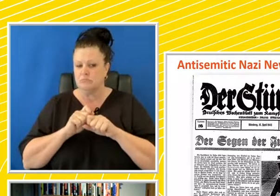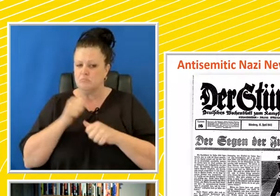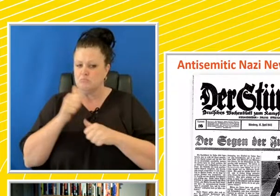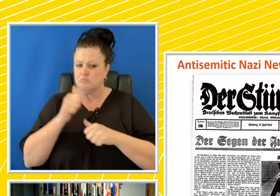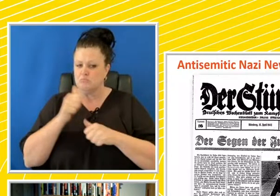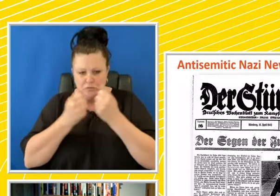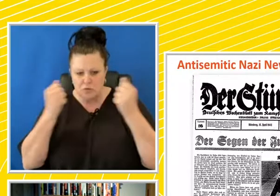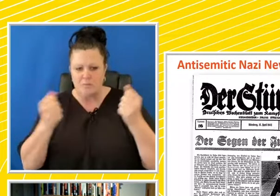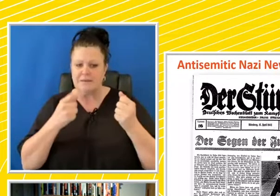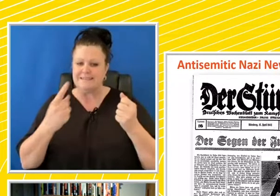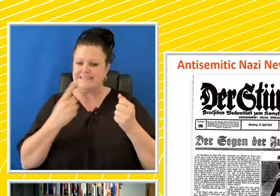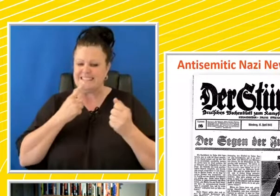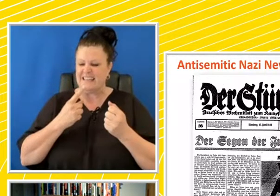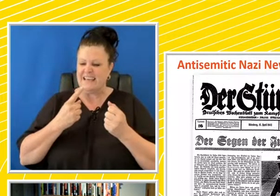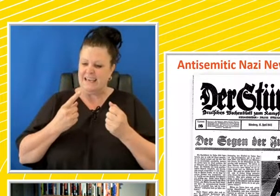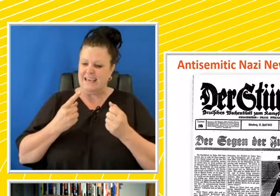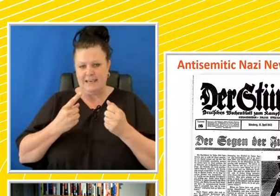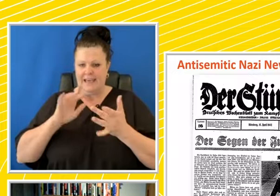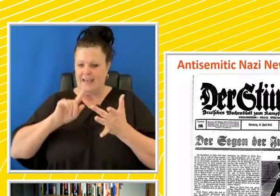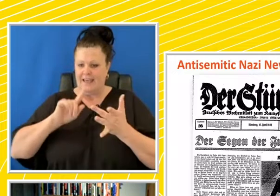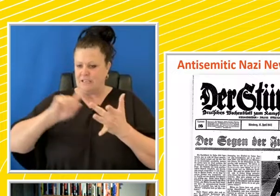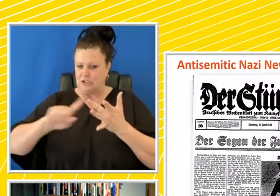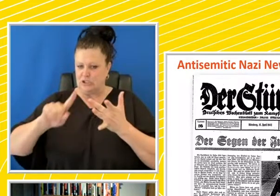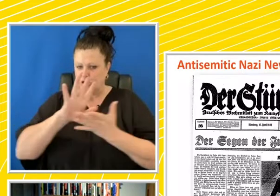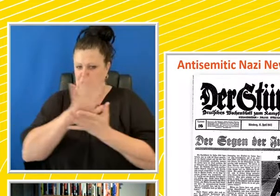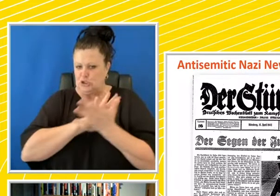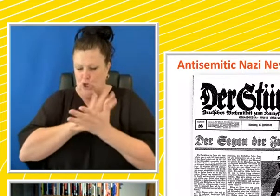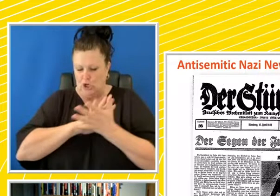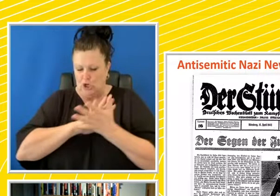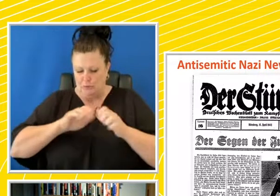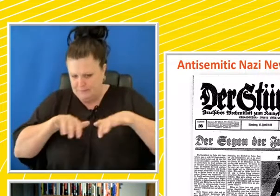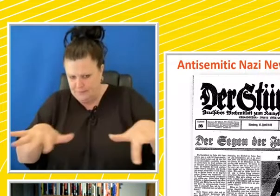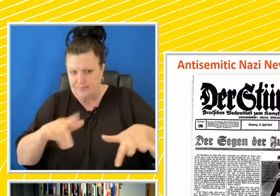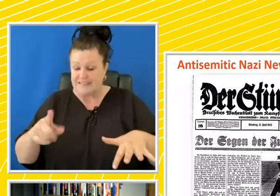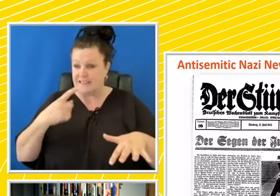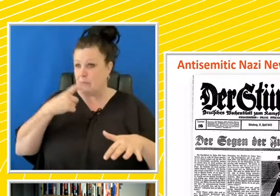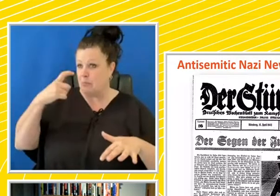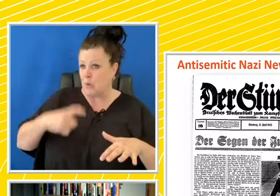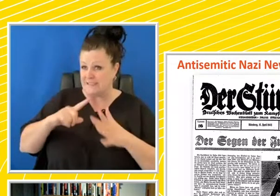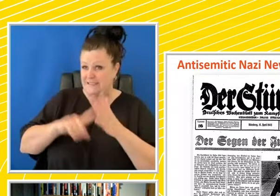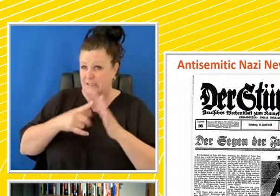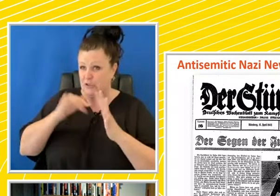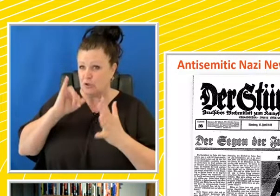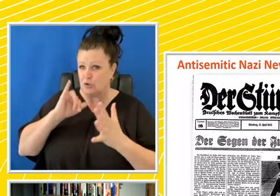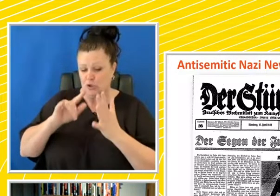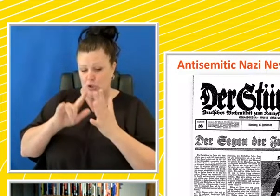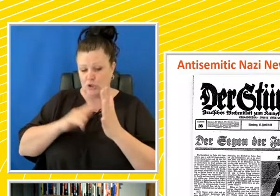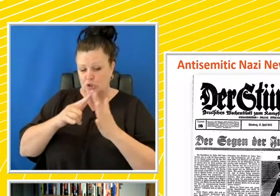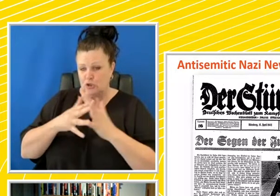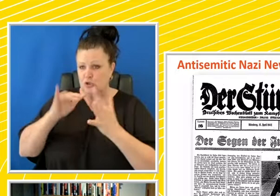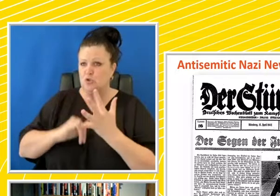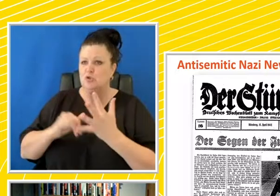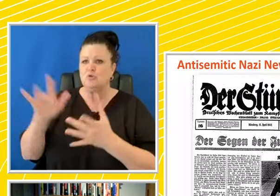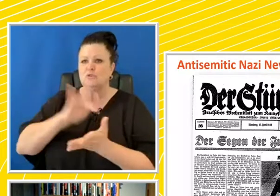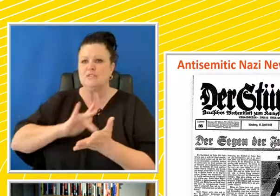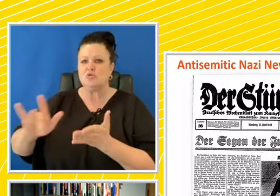title reads Infectious Germs, and under here it says, With his poison, the Jew destroys the sluggish blood of weaker peoples,